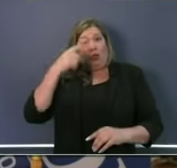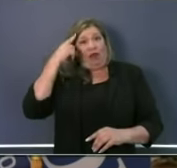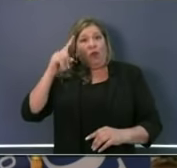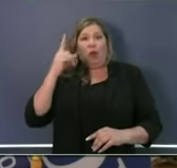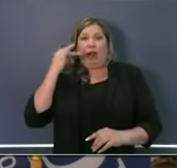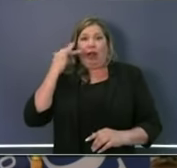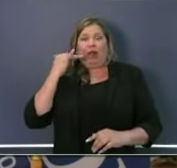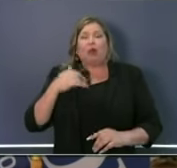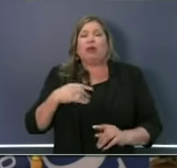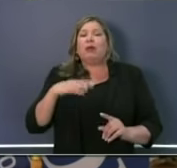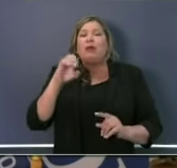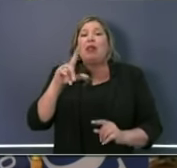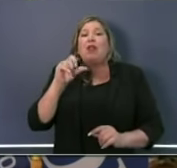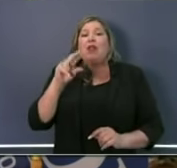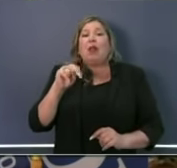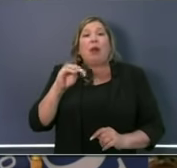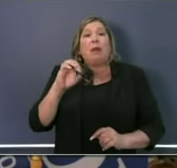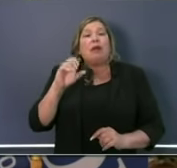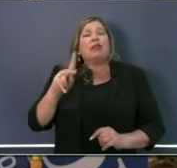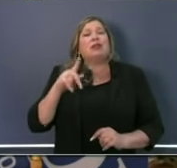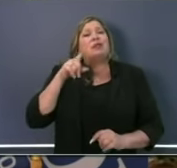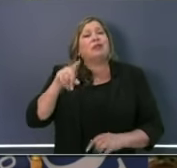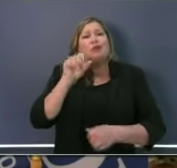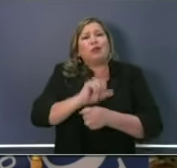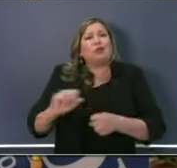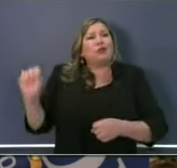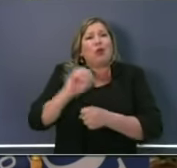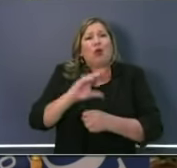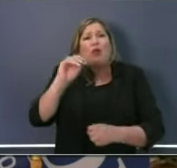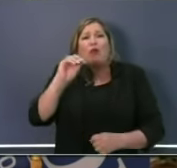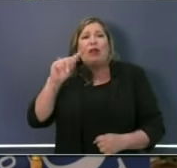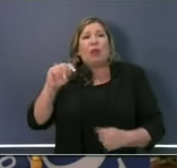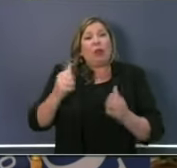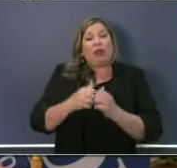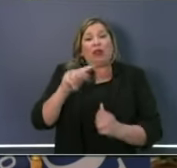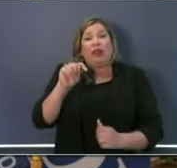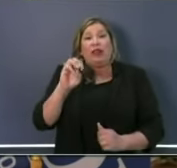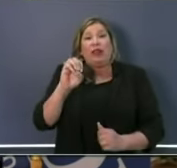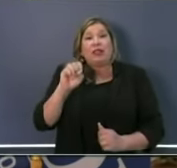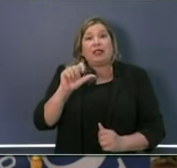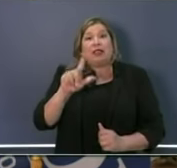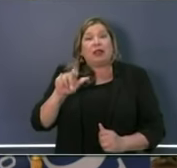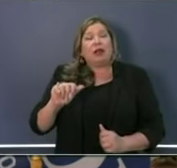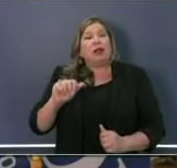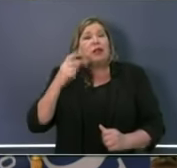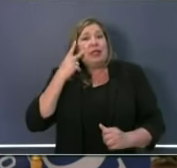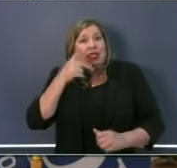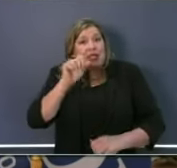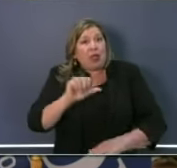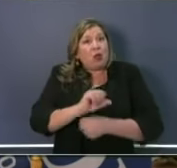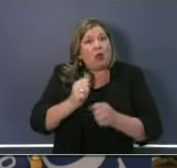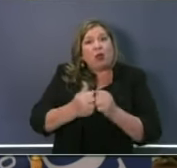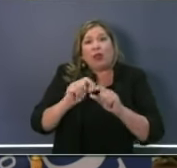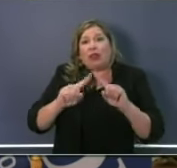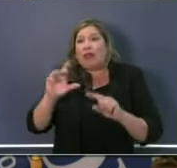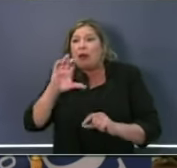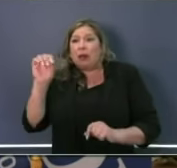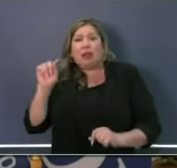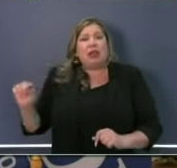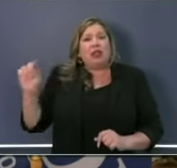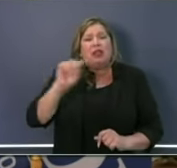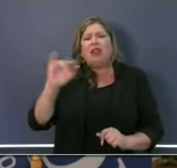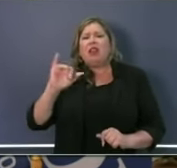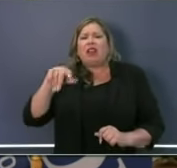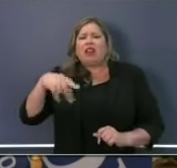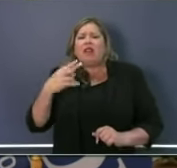California. Elon Musk working overtime at Tesla to see if he can work with companies large and small, Philips and others,